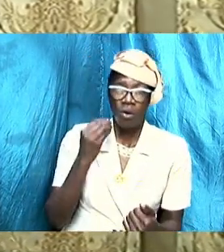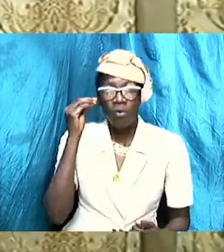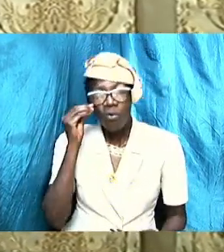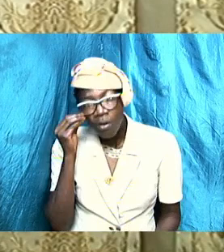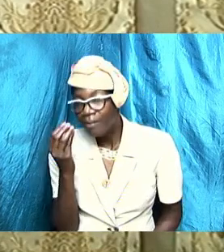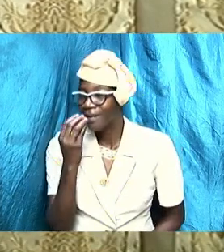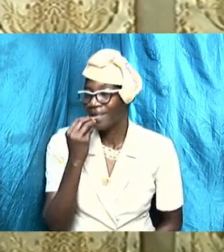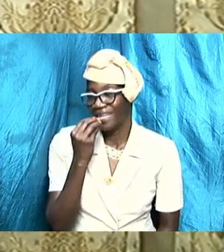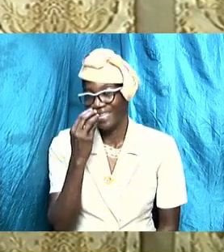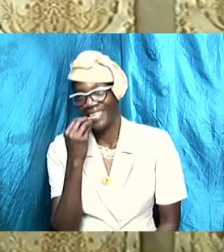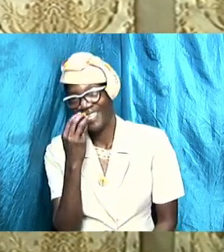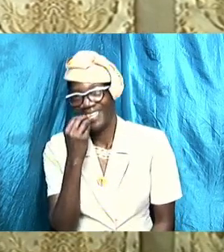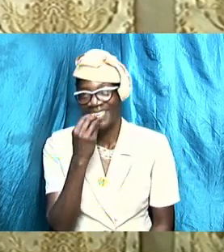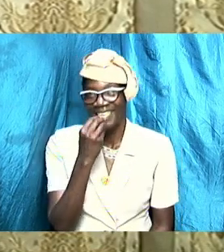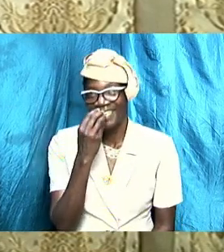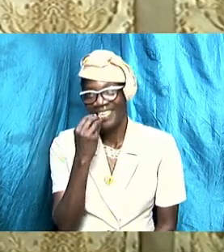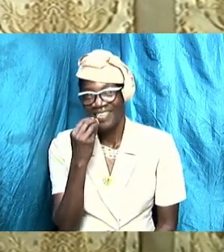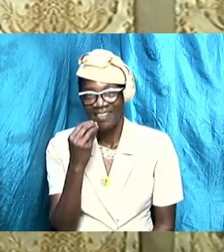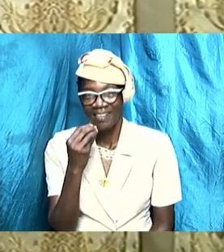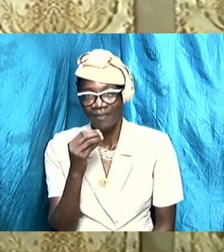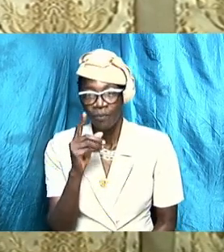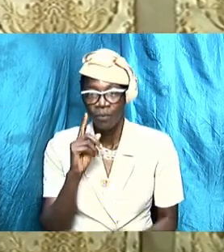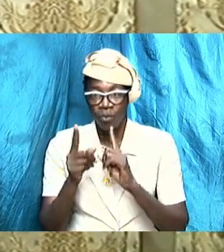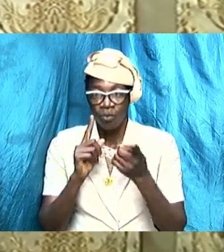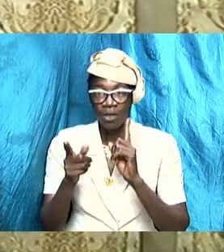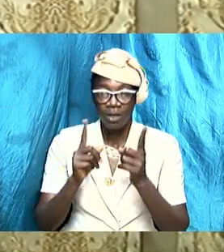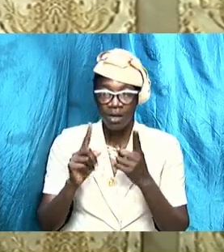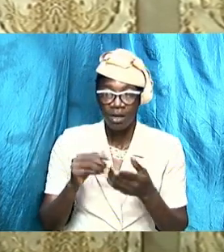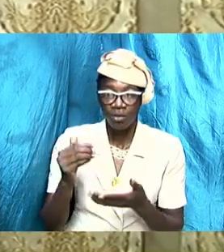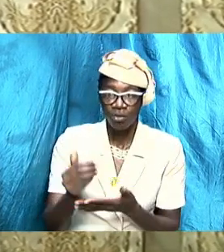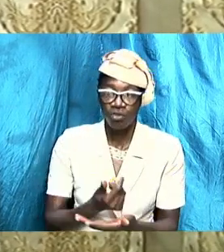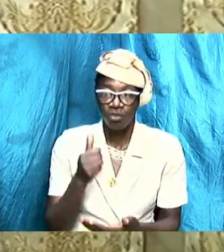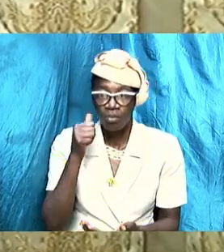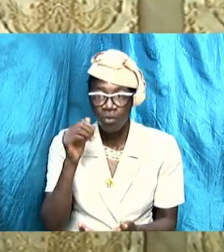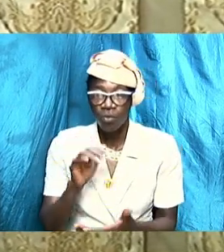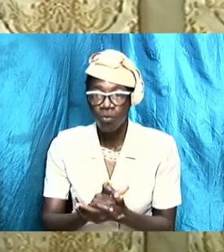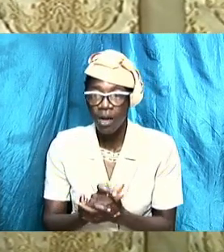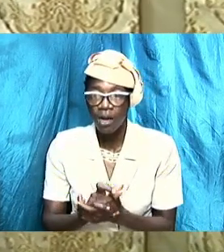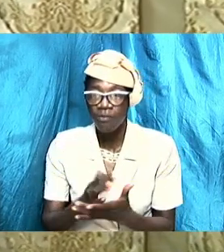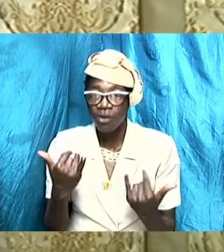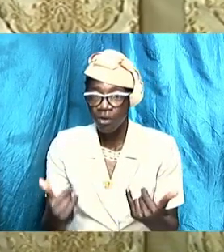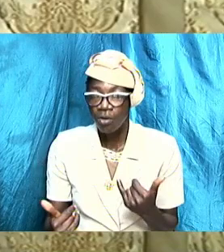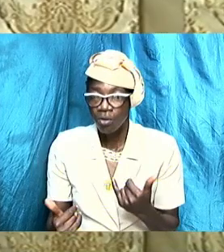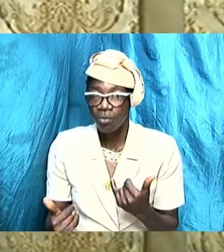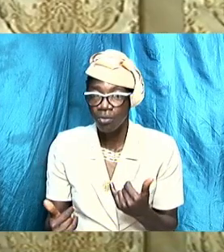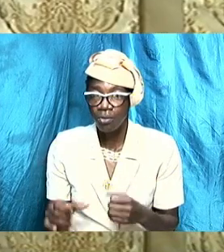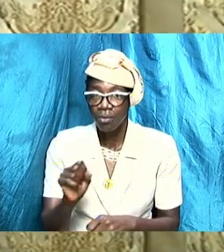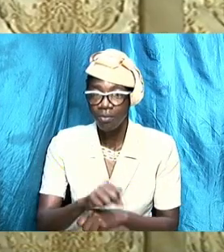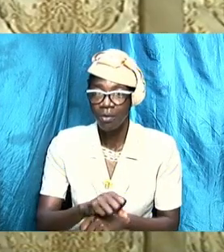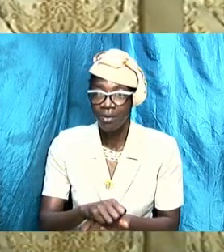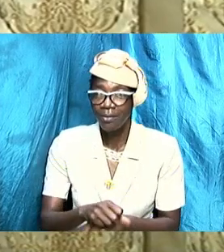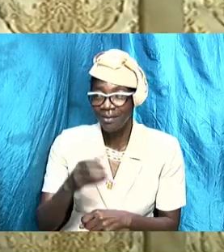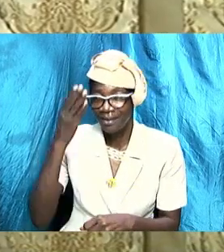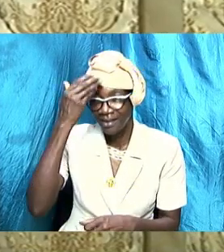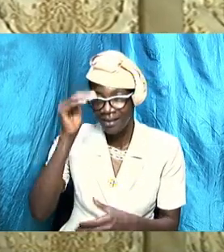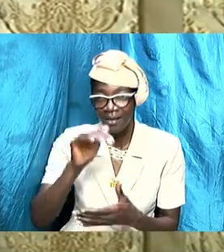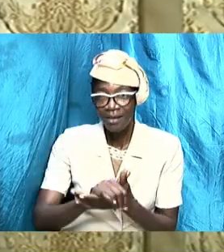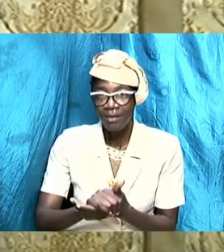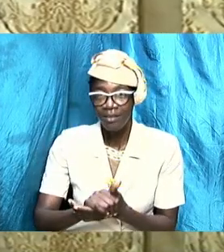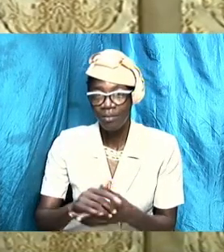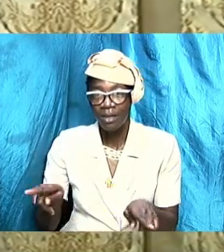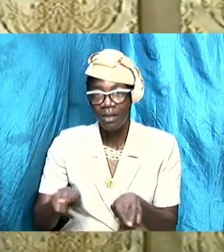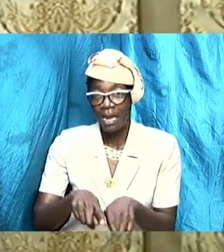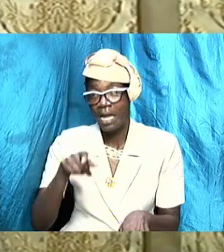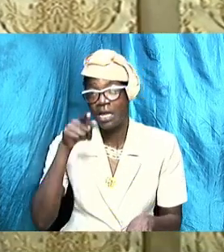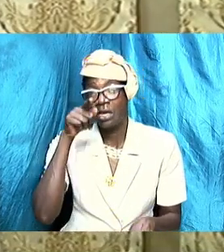so I want to talk to some of these wives so I can advise them how to treat with husbands like you which is according